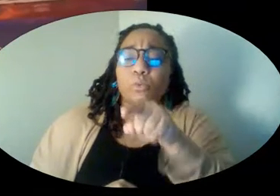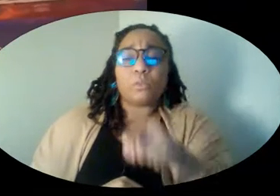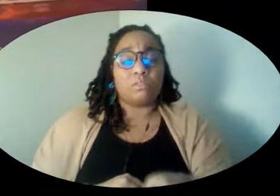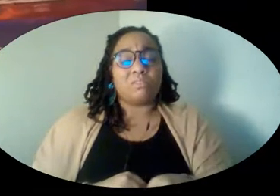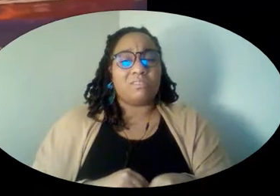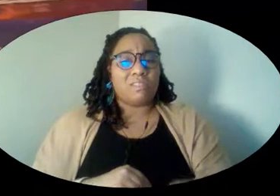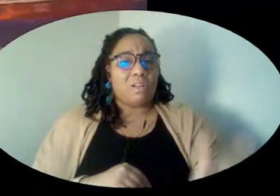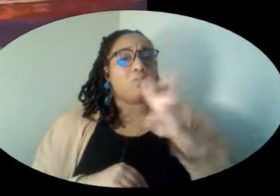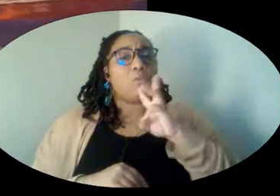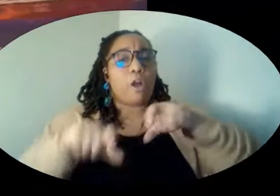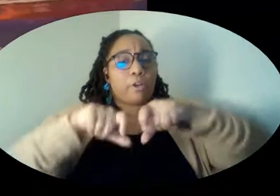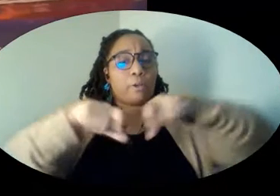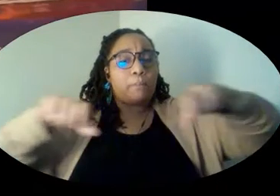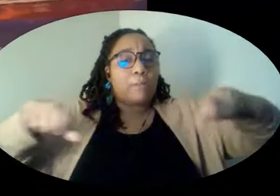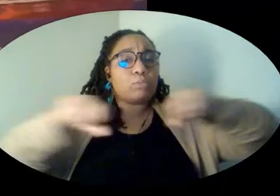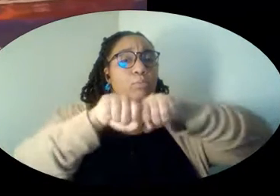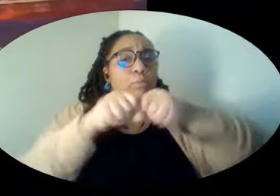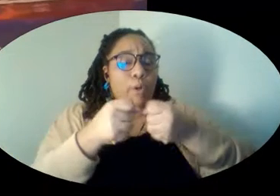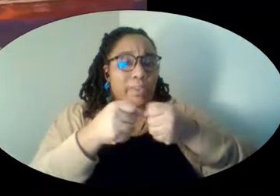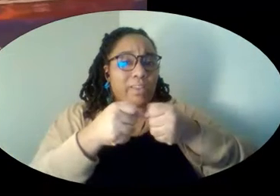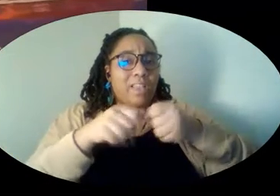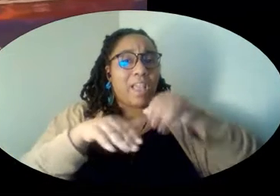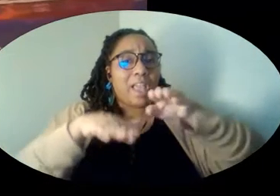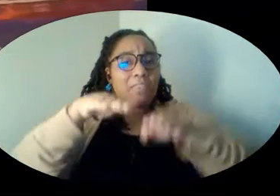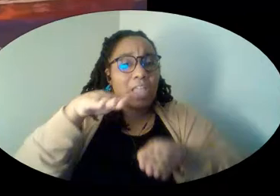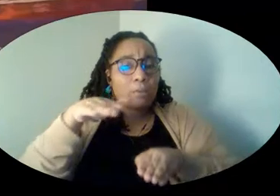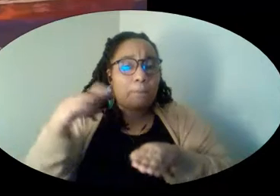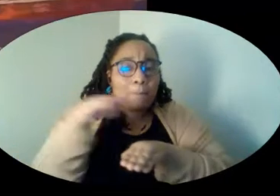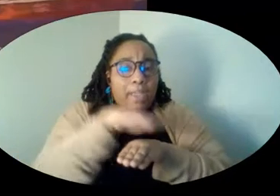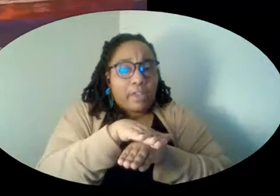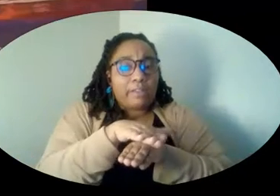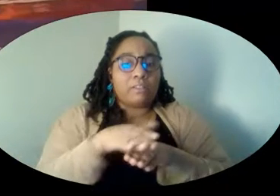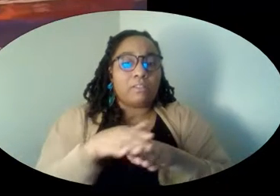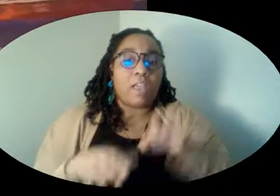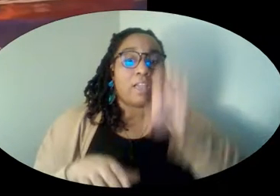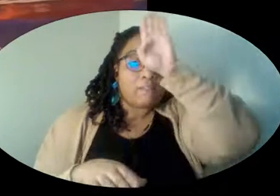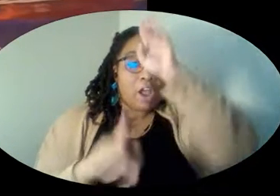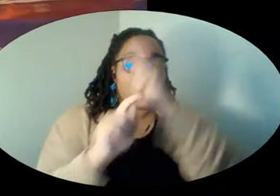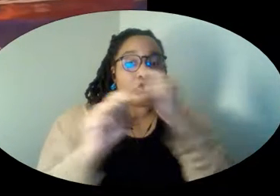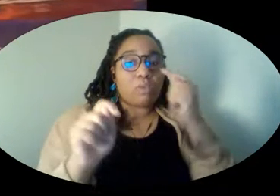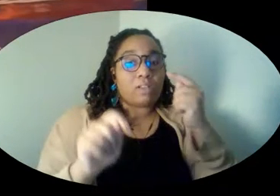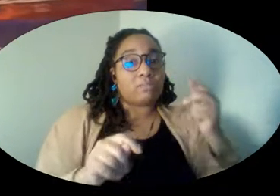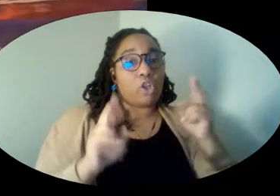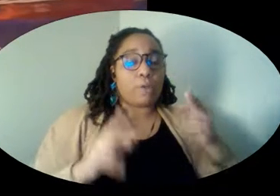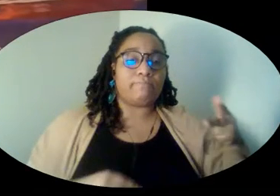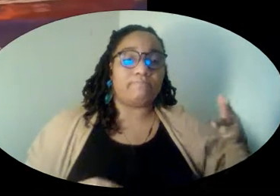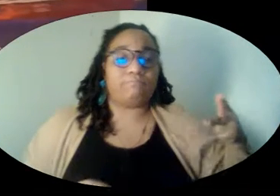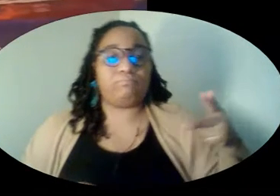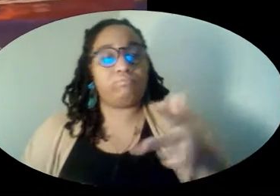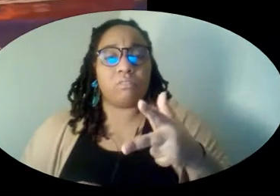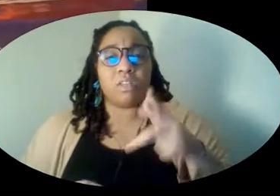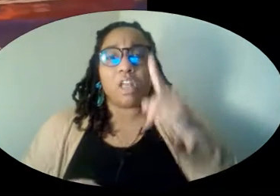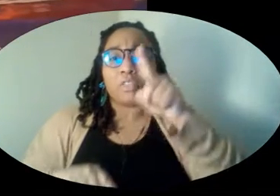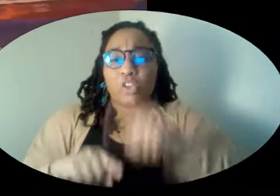The water pipes were broken and buried, and the fire trucks that had raced to the scene could not pump water. The firefighters attached